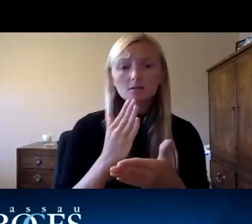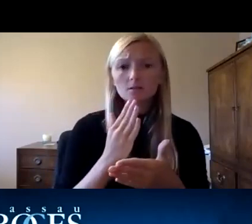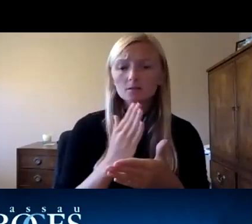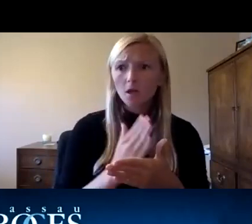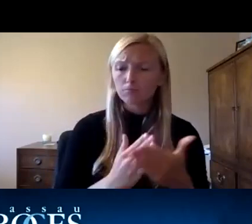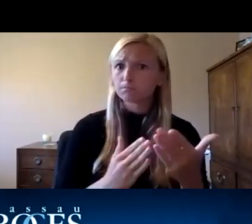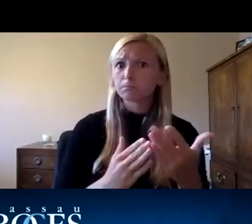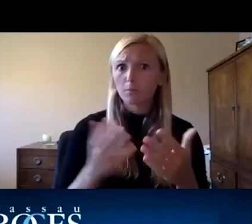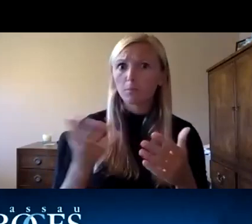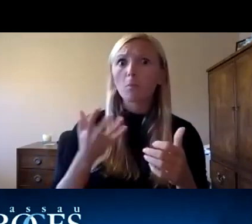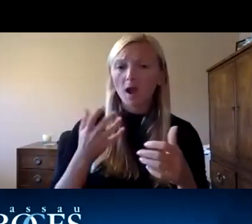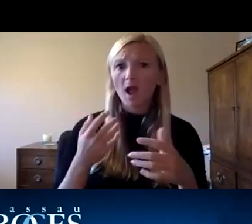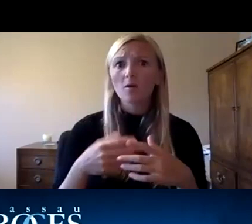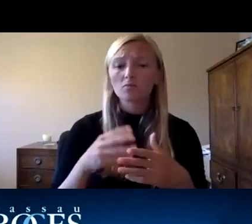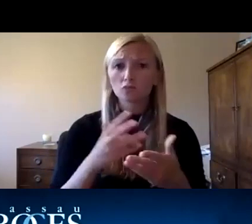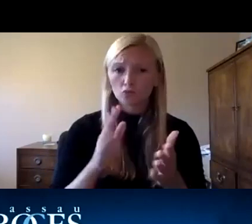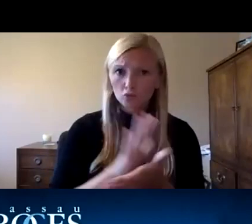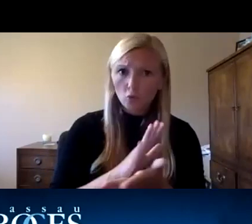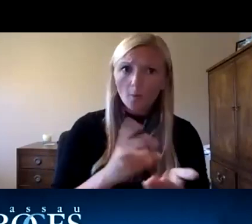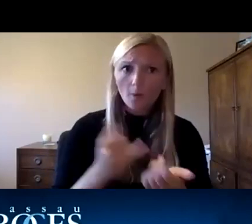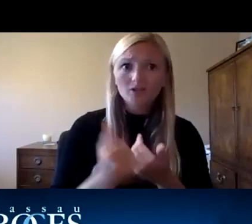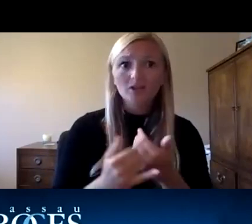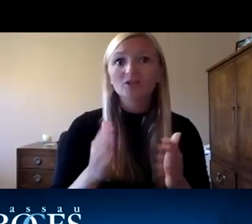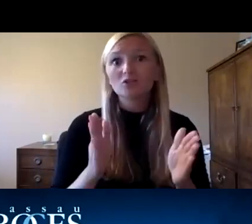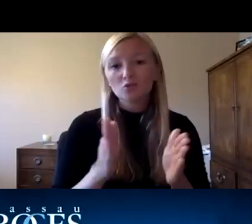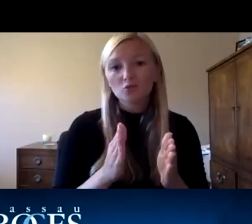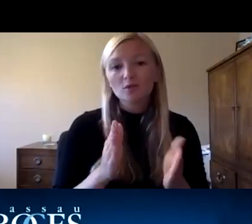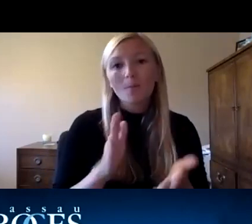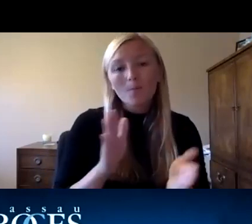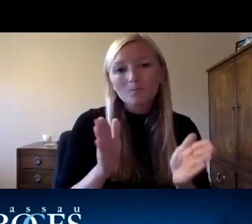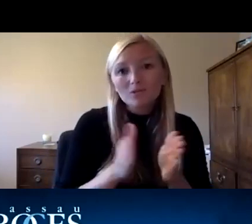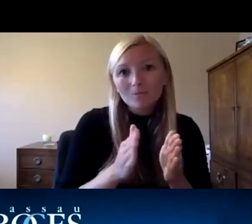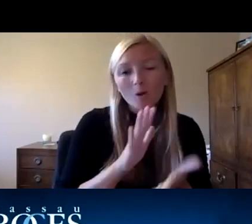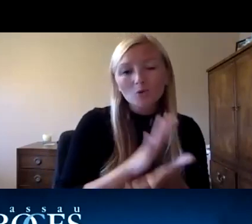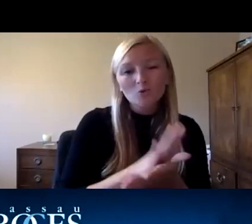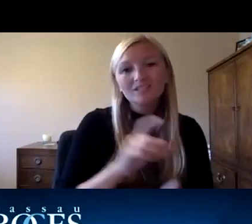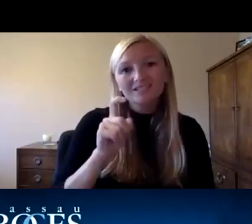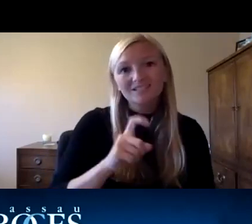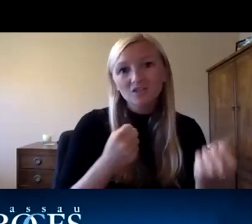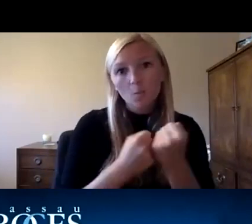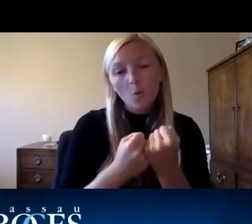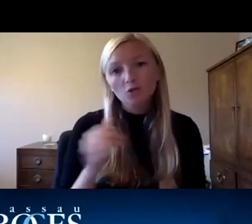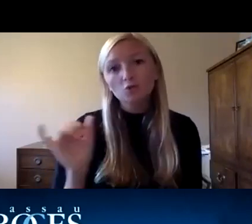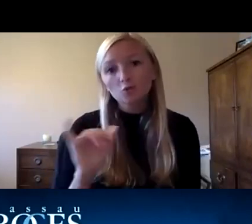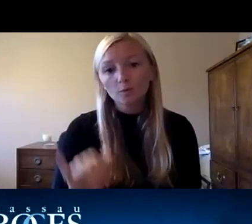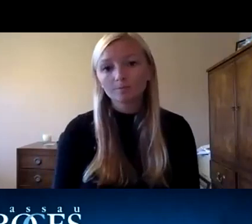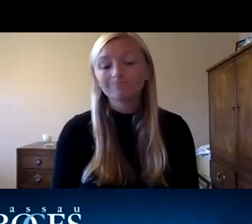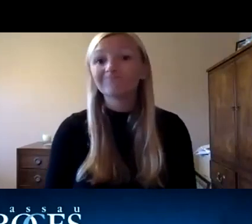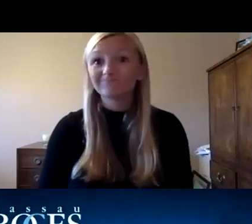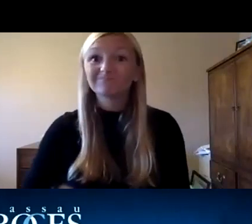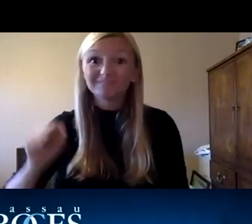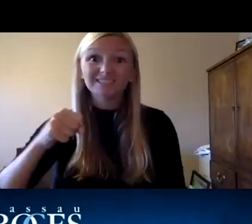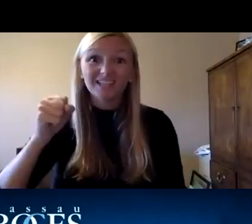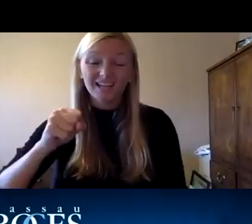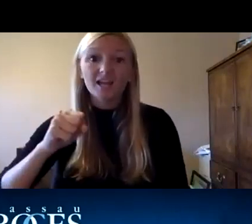projects the smaller local schools need this as well 100 i mean really have to be pushing